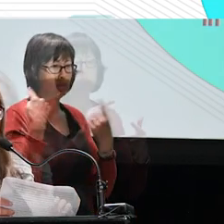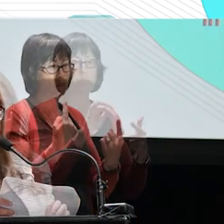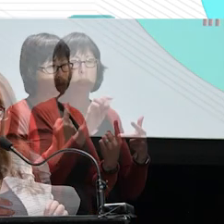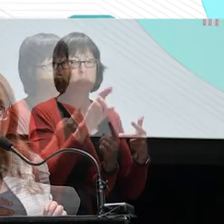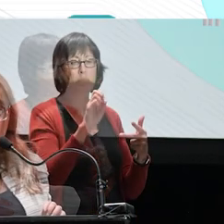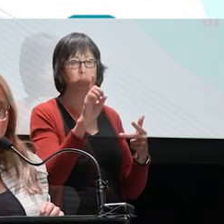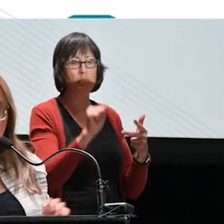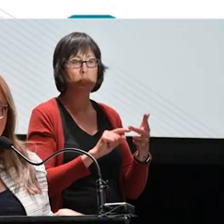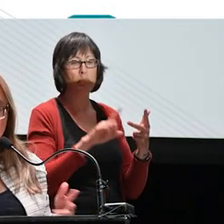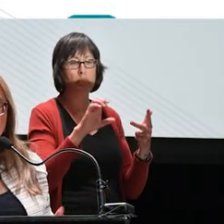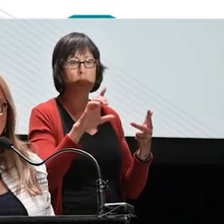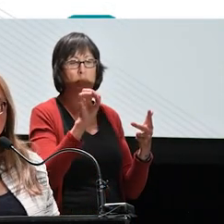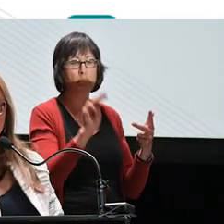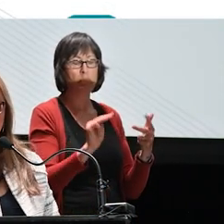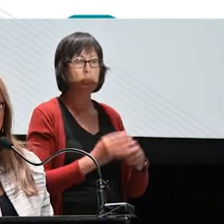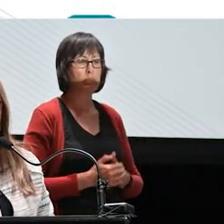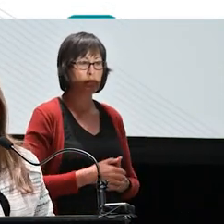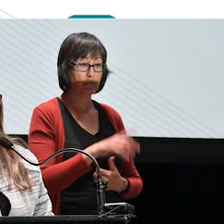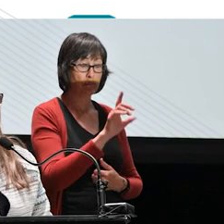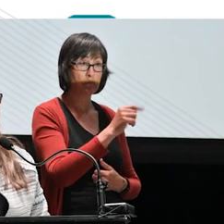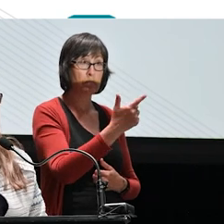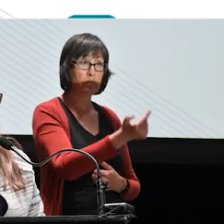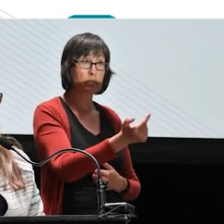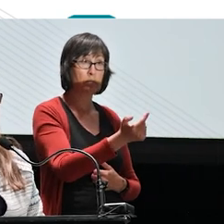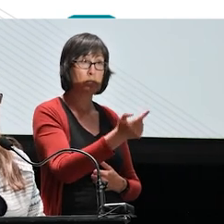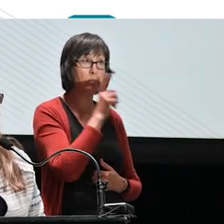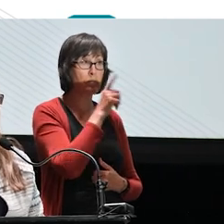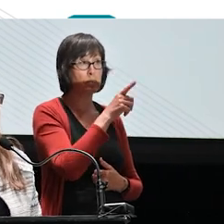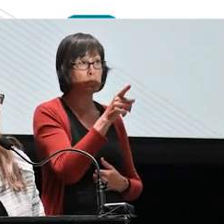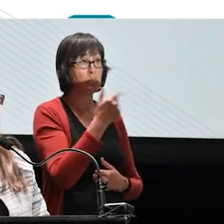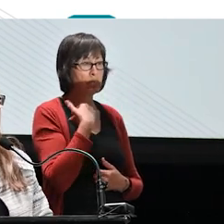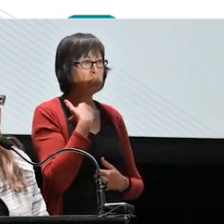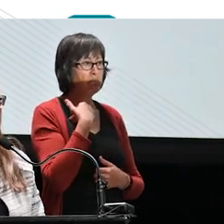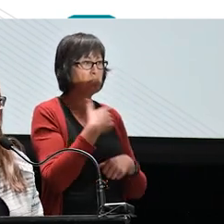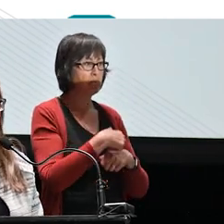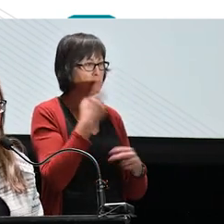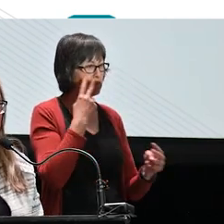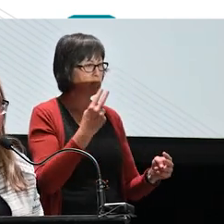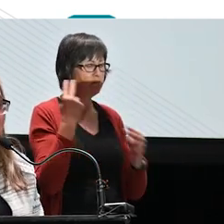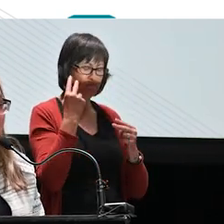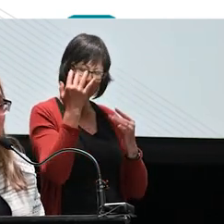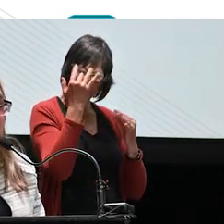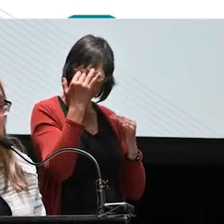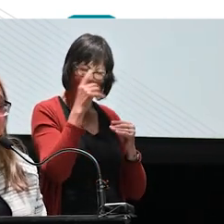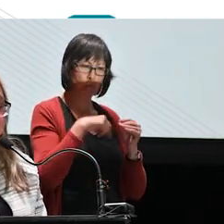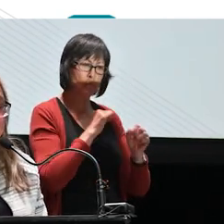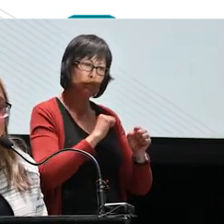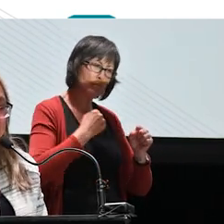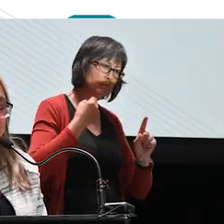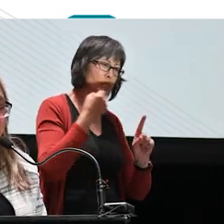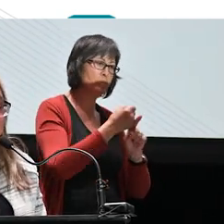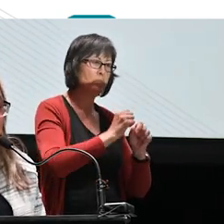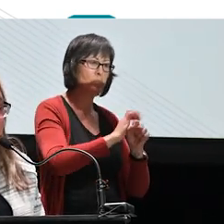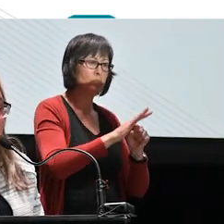and a half. 2021, like, I'm sure all of us have had this time to reflect and think deeply about the pandemic and all the things that